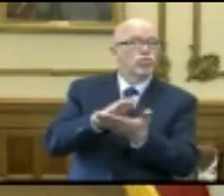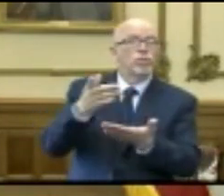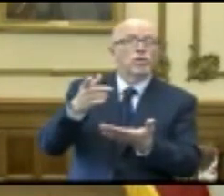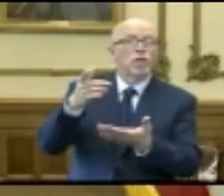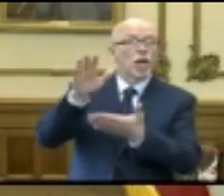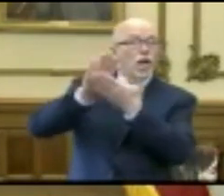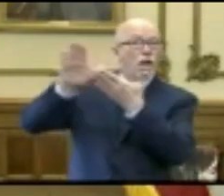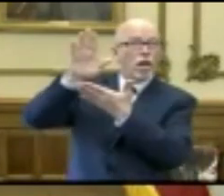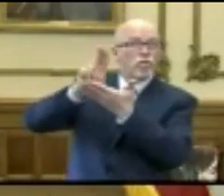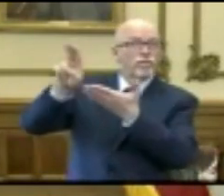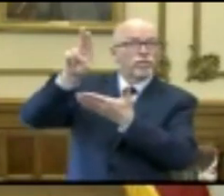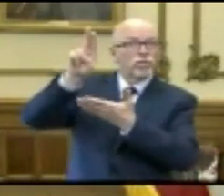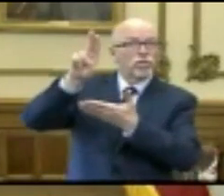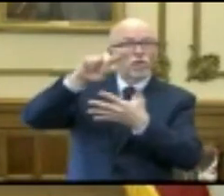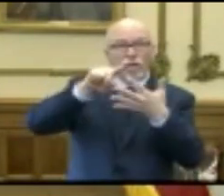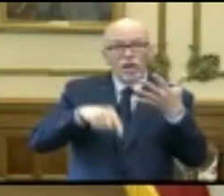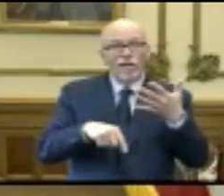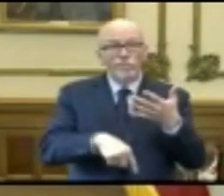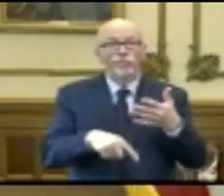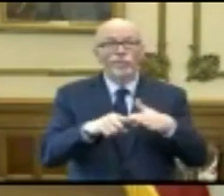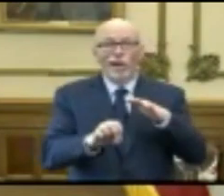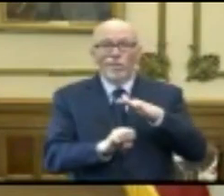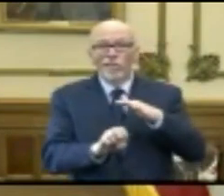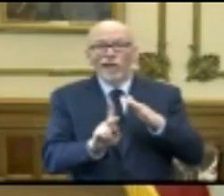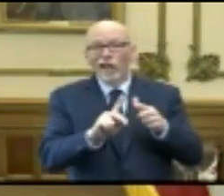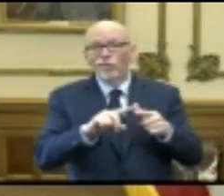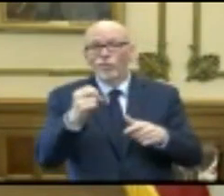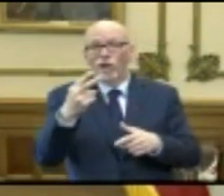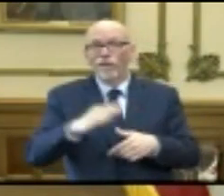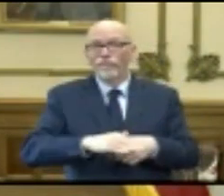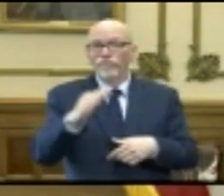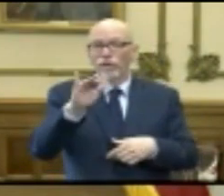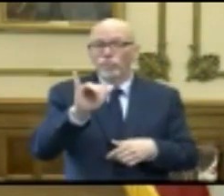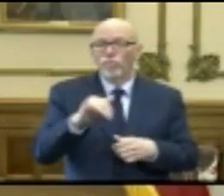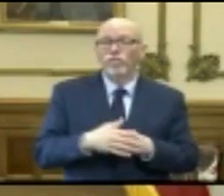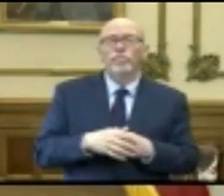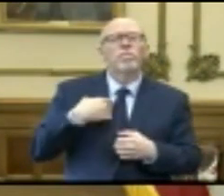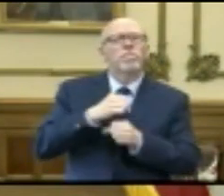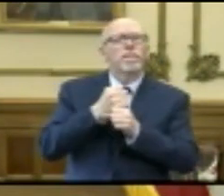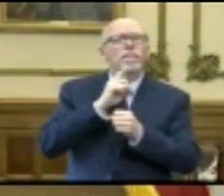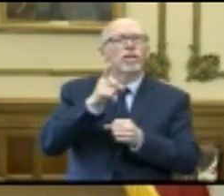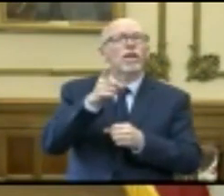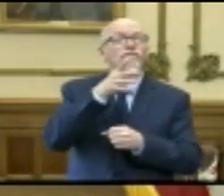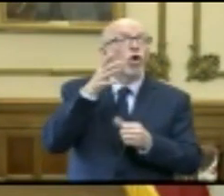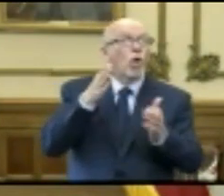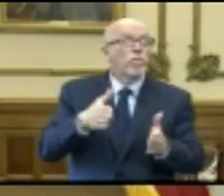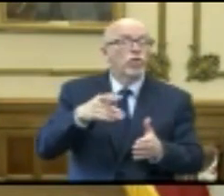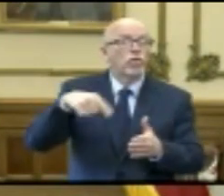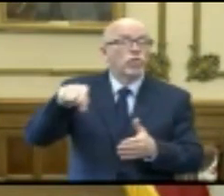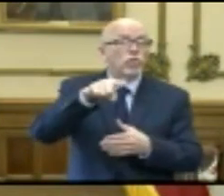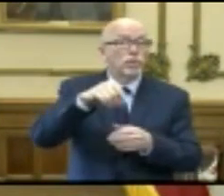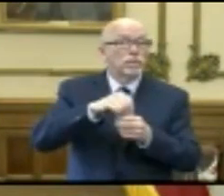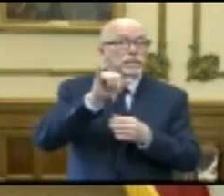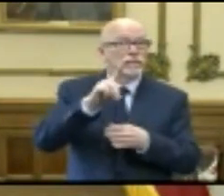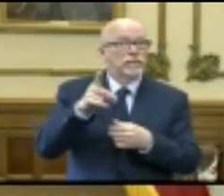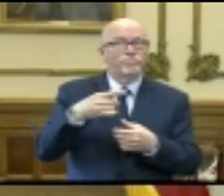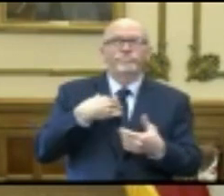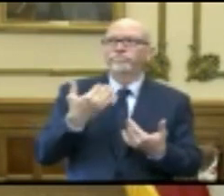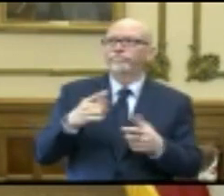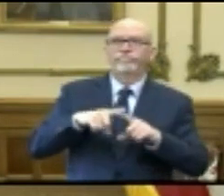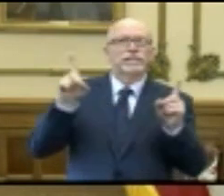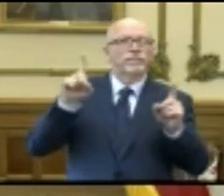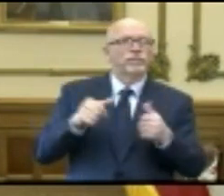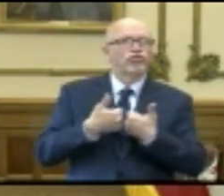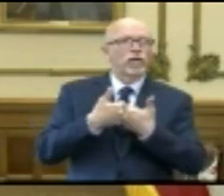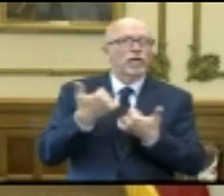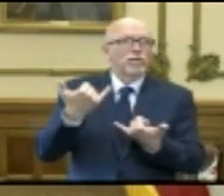ed all the way down through K-12. And we want to make sure our Hoosier farmers, who are experiencing some unique challenges right